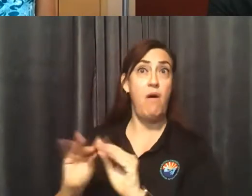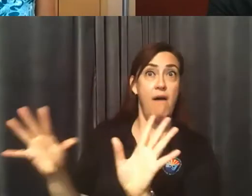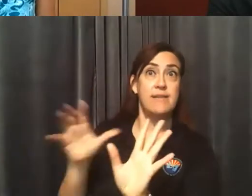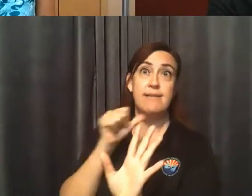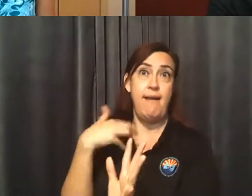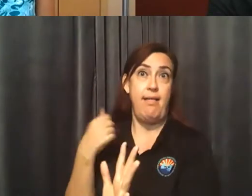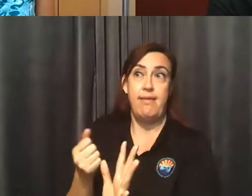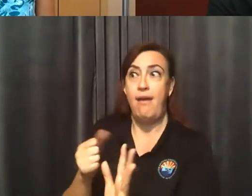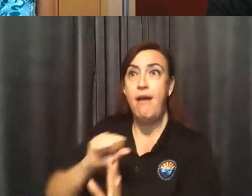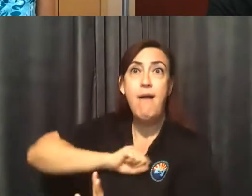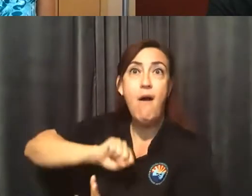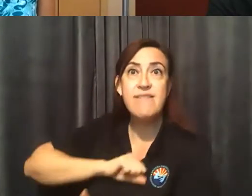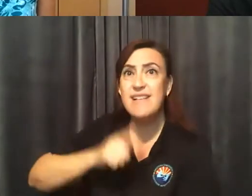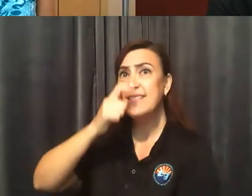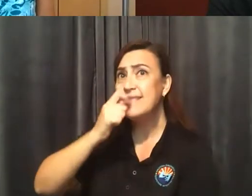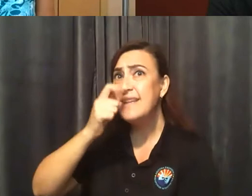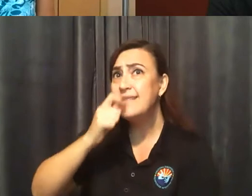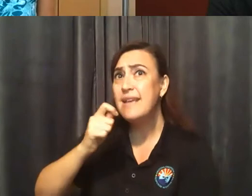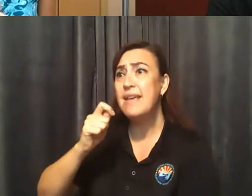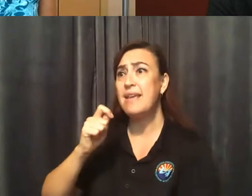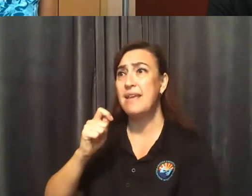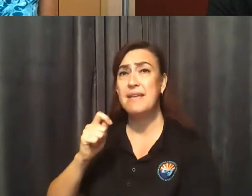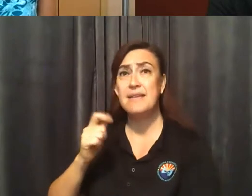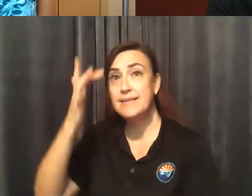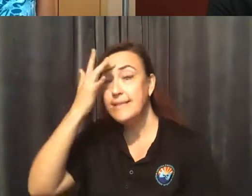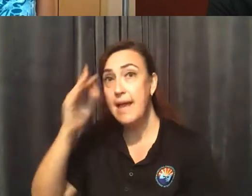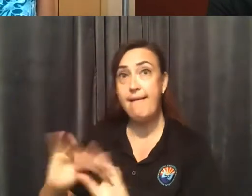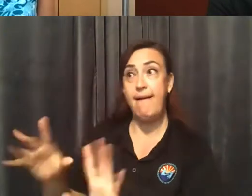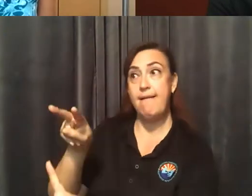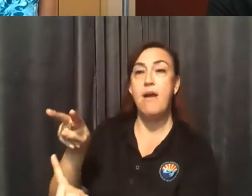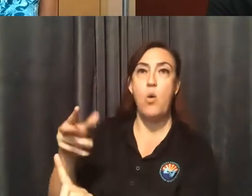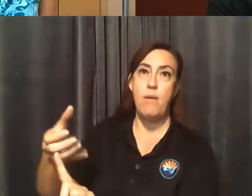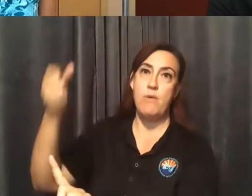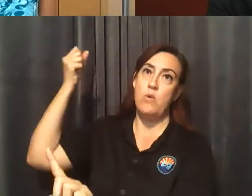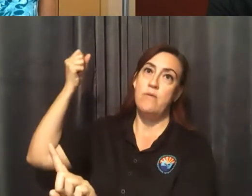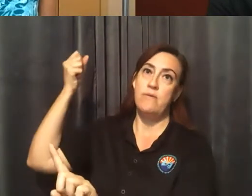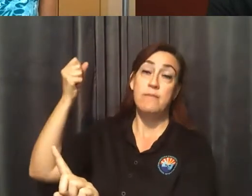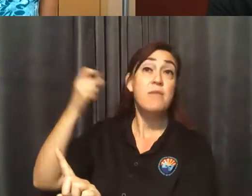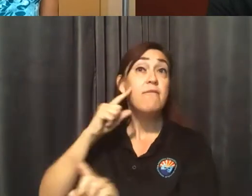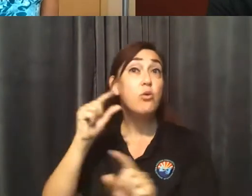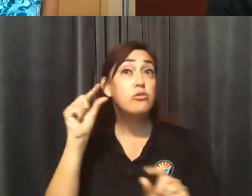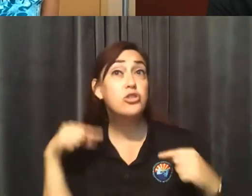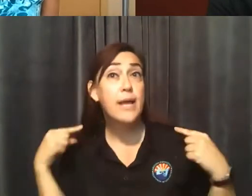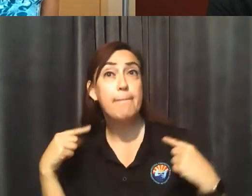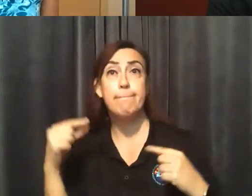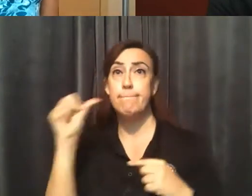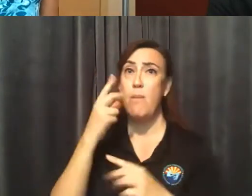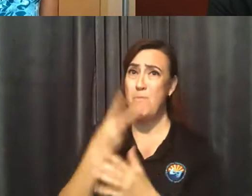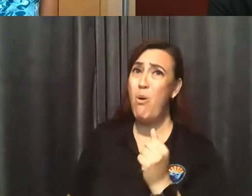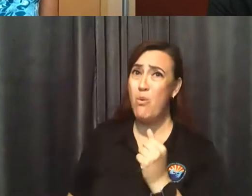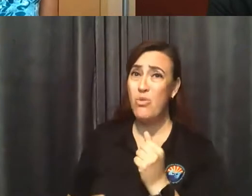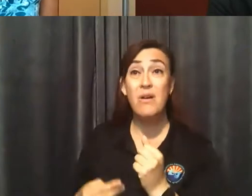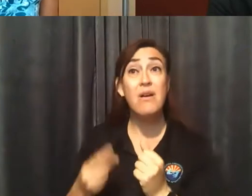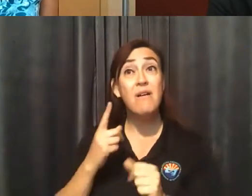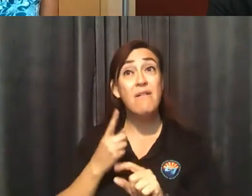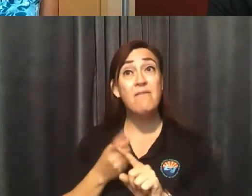sick are removed, that goes for gyms and bars. From what I've seen with COVID, most people that are spreading this